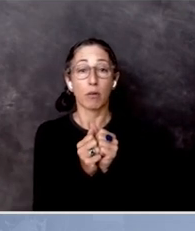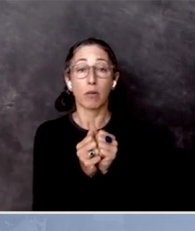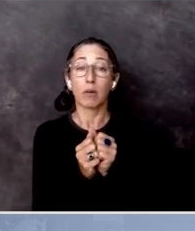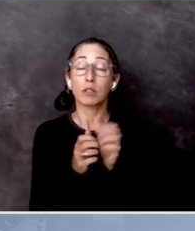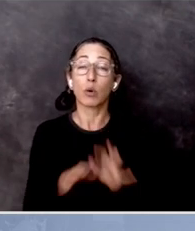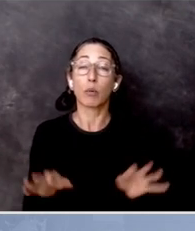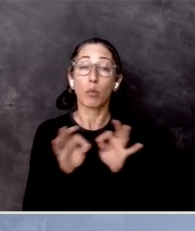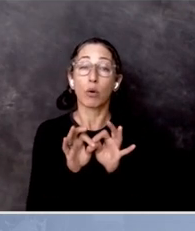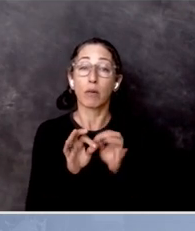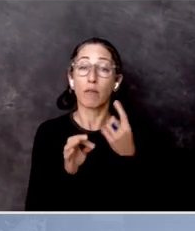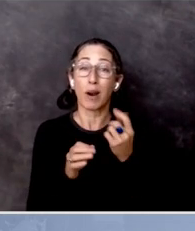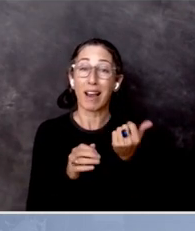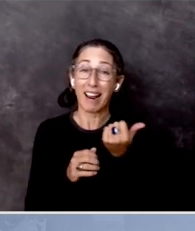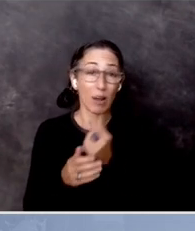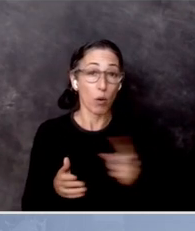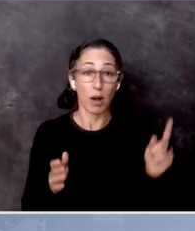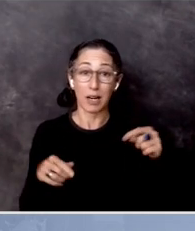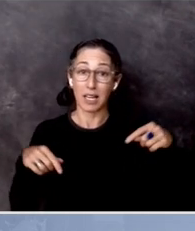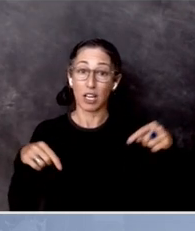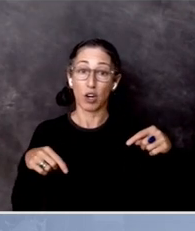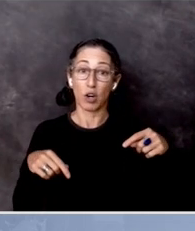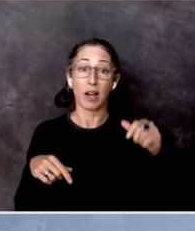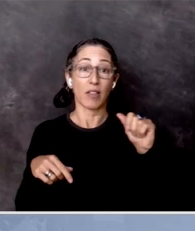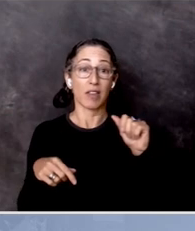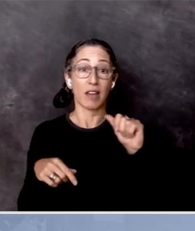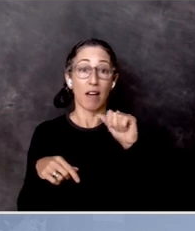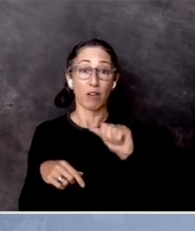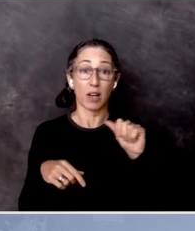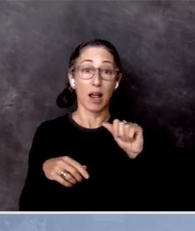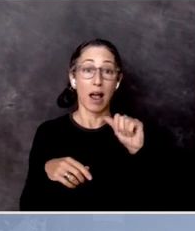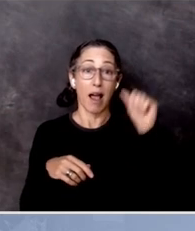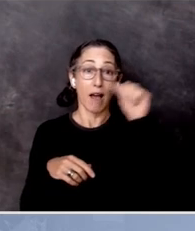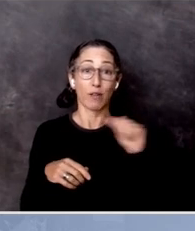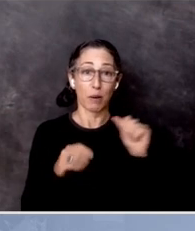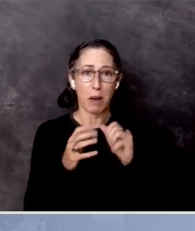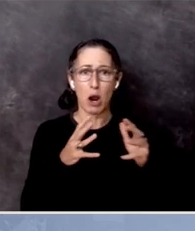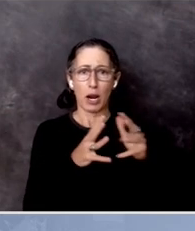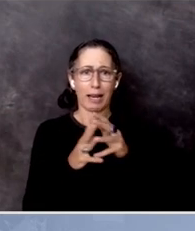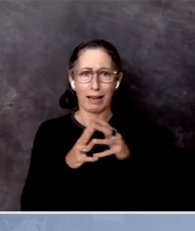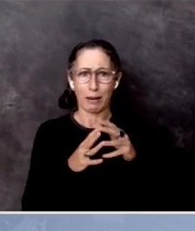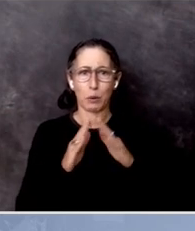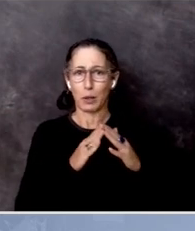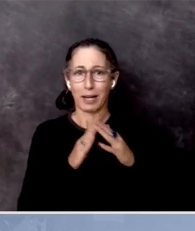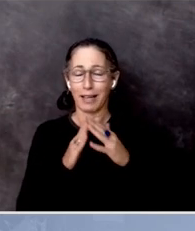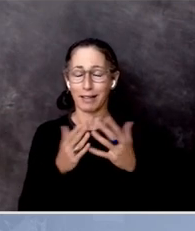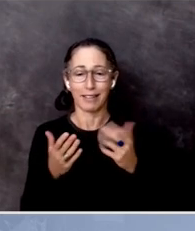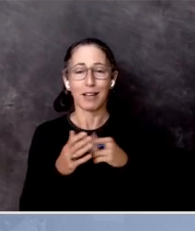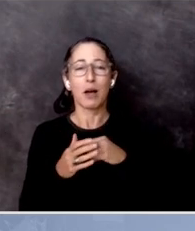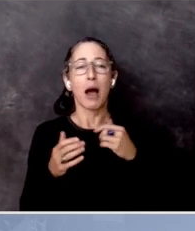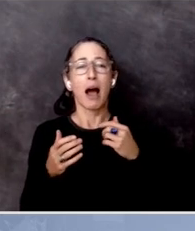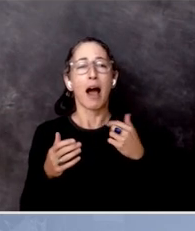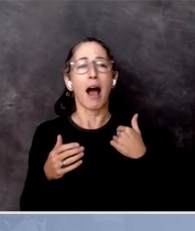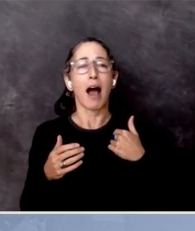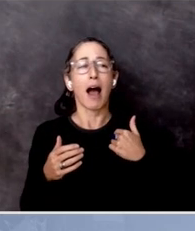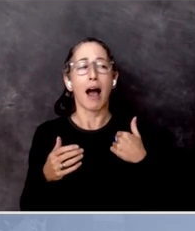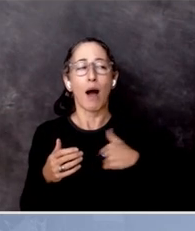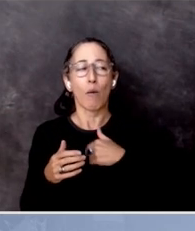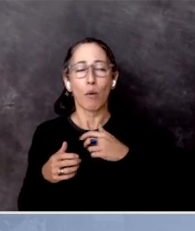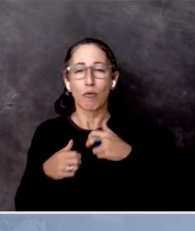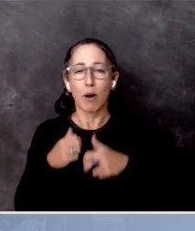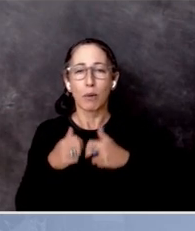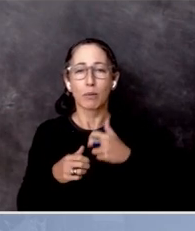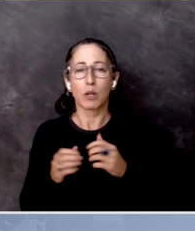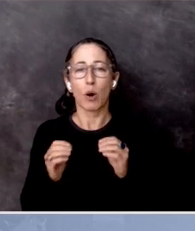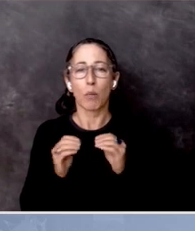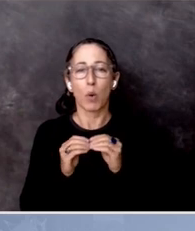community, to recognize that although our problems are more acute than